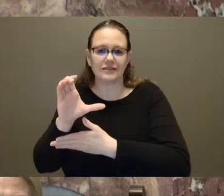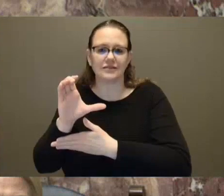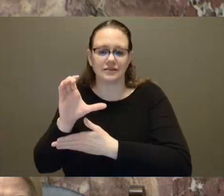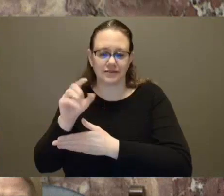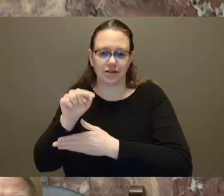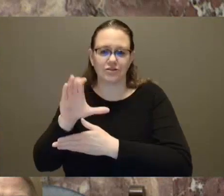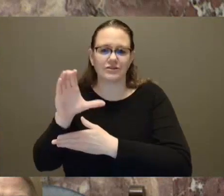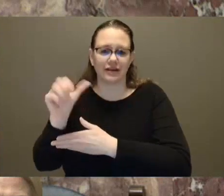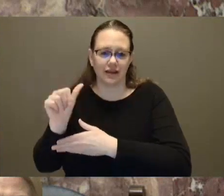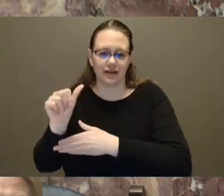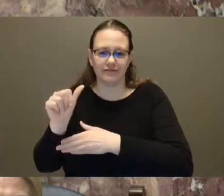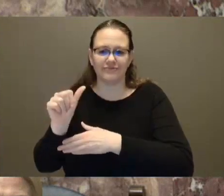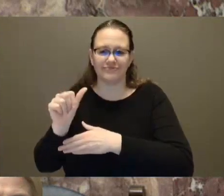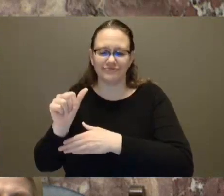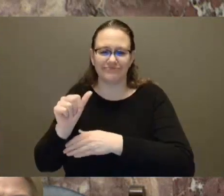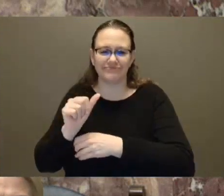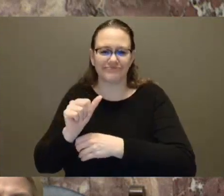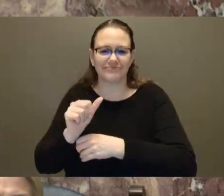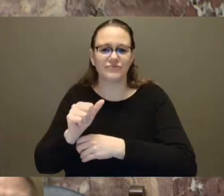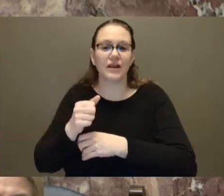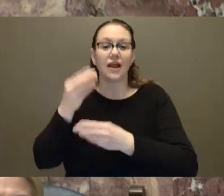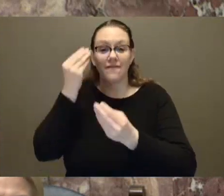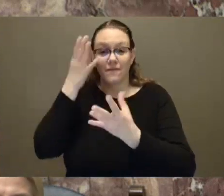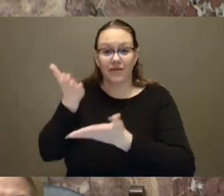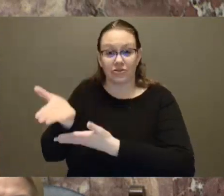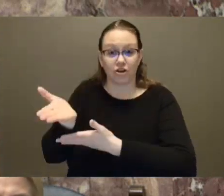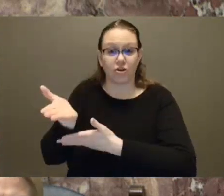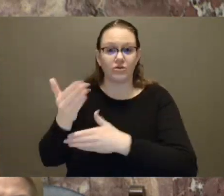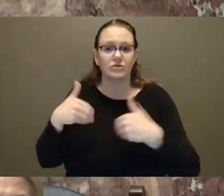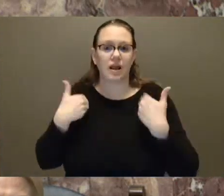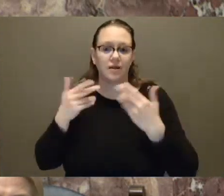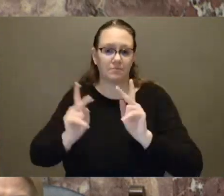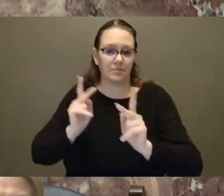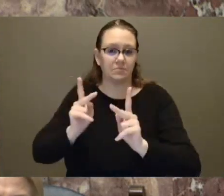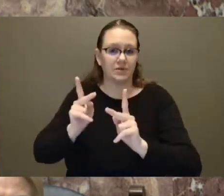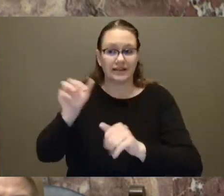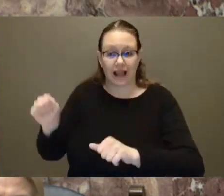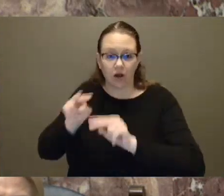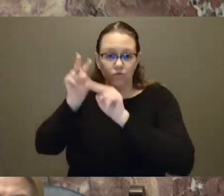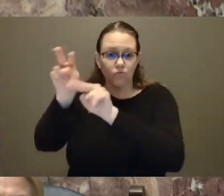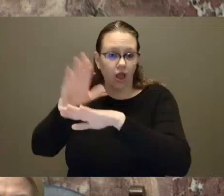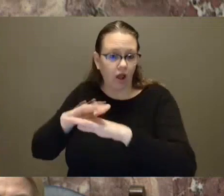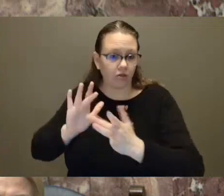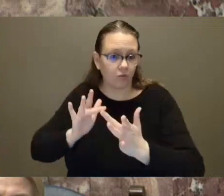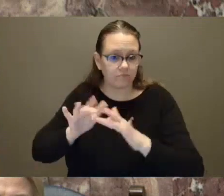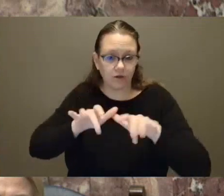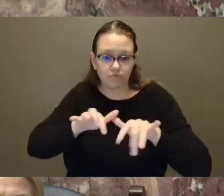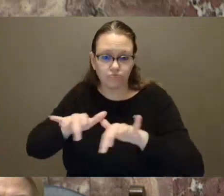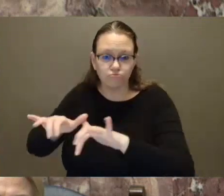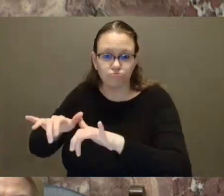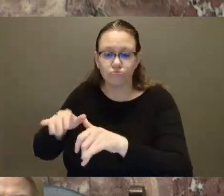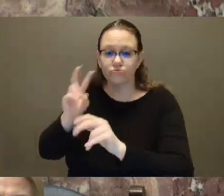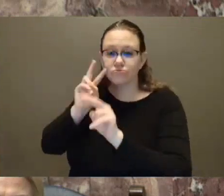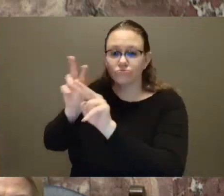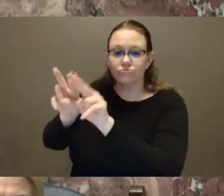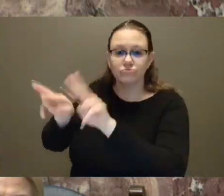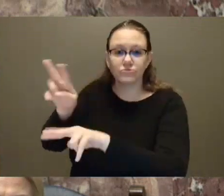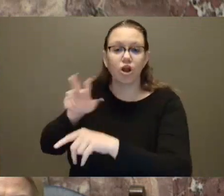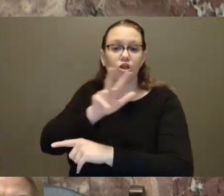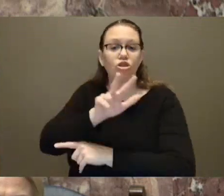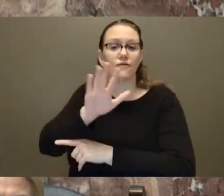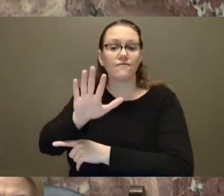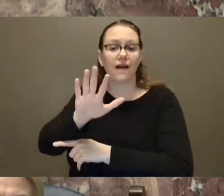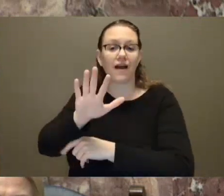35 foundry sites, Honourable Speaker. That's why we just announced an additional eight integrated child and youth mental health